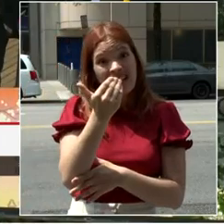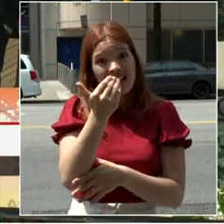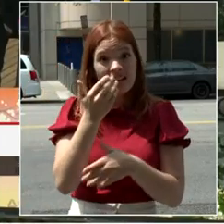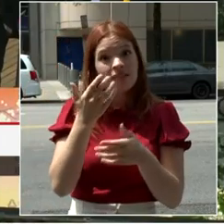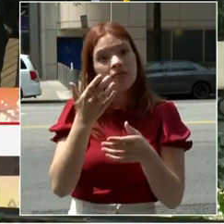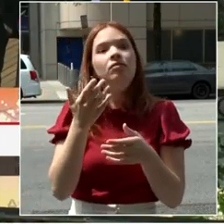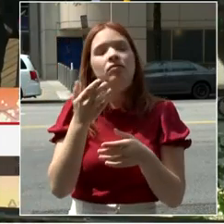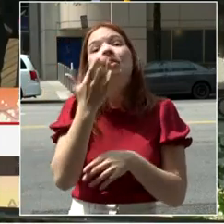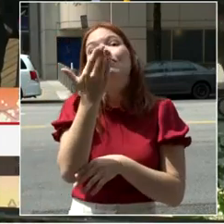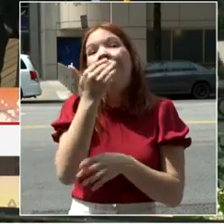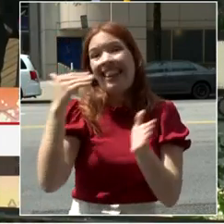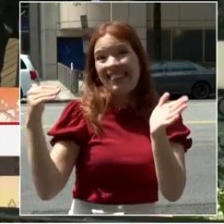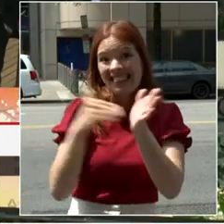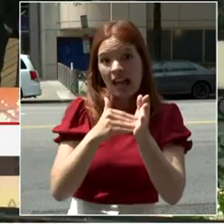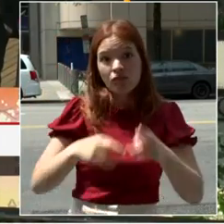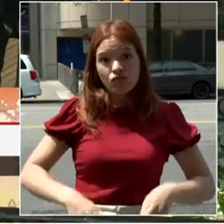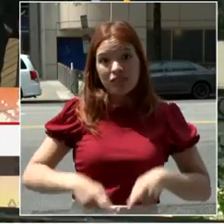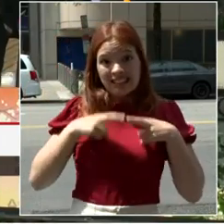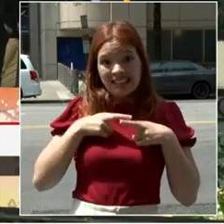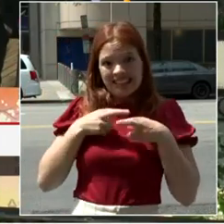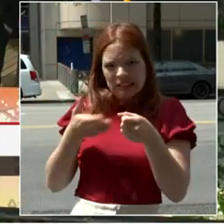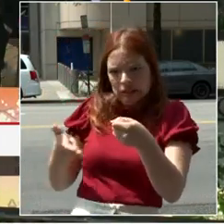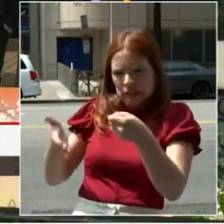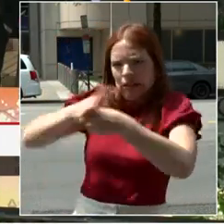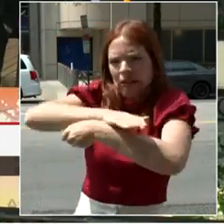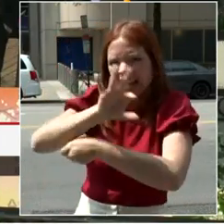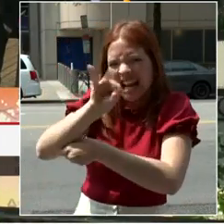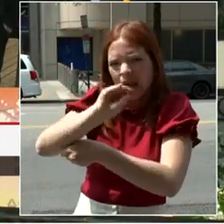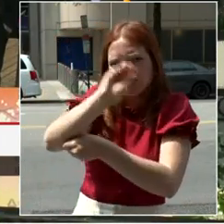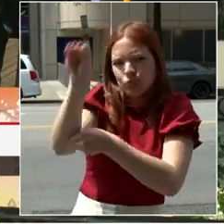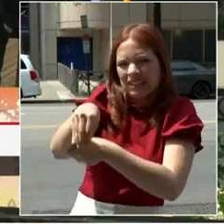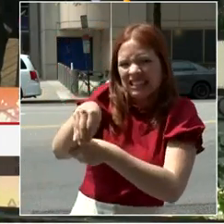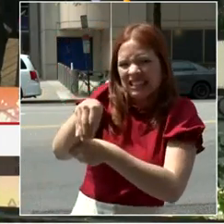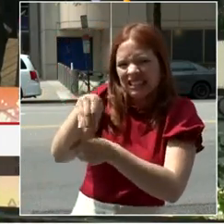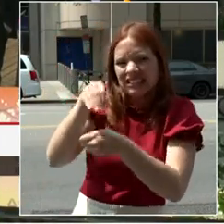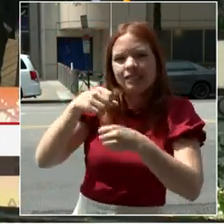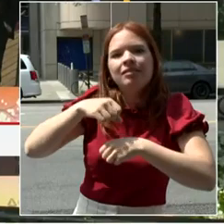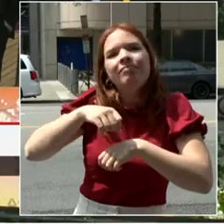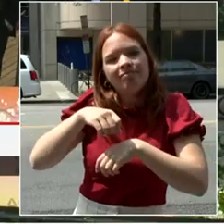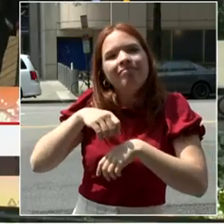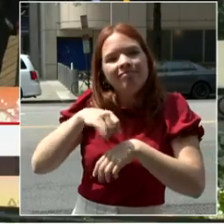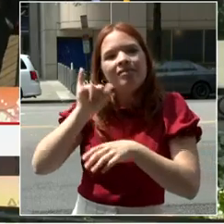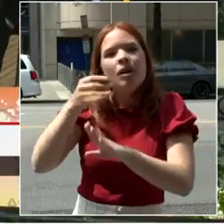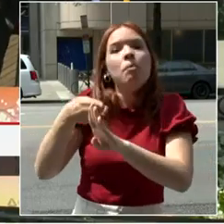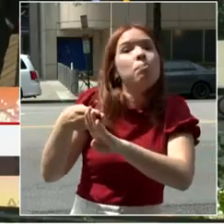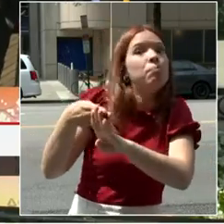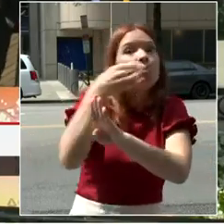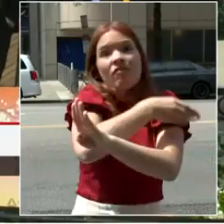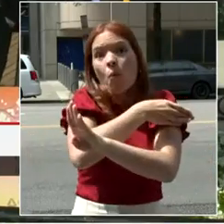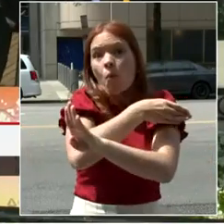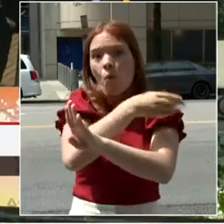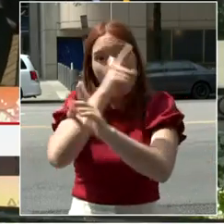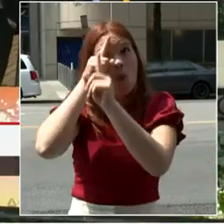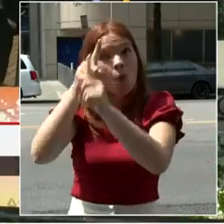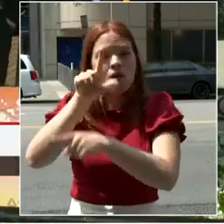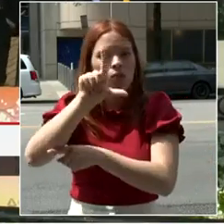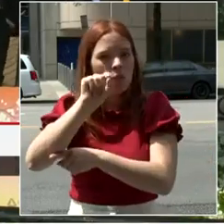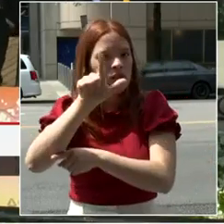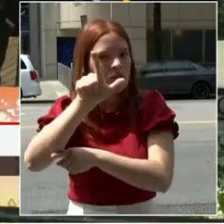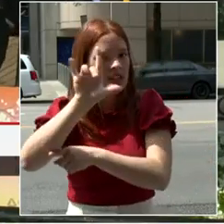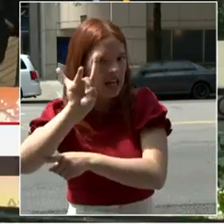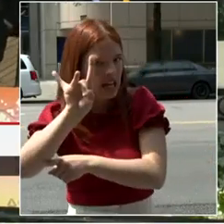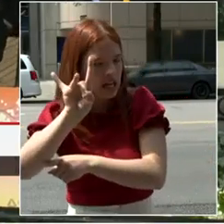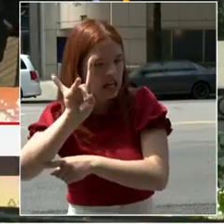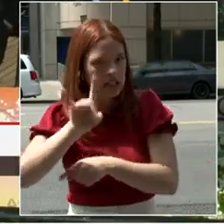2028. So I want to also thank the council for restoring other